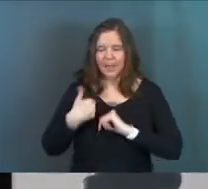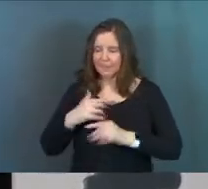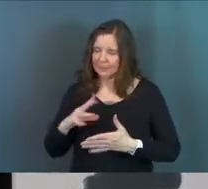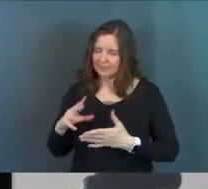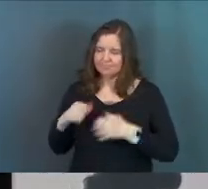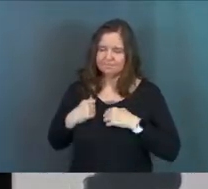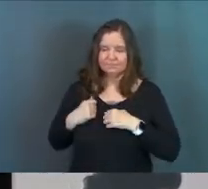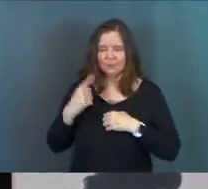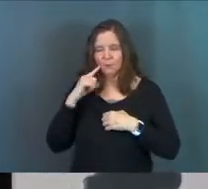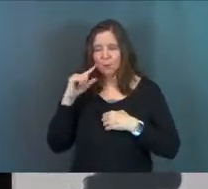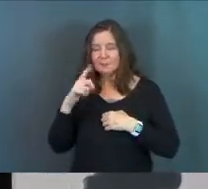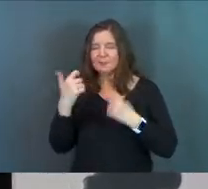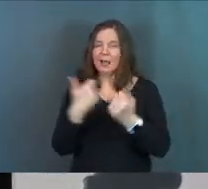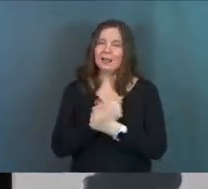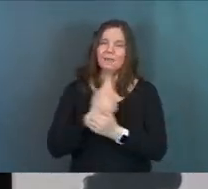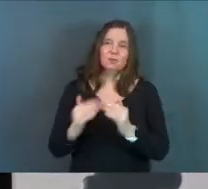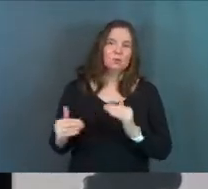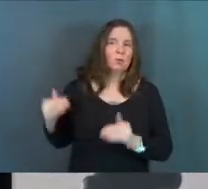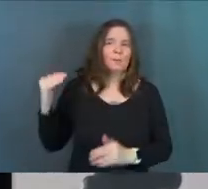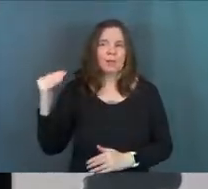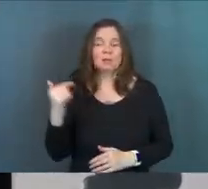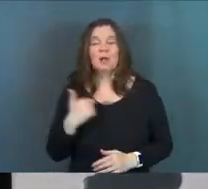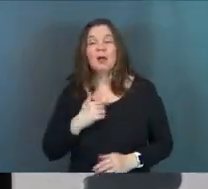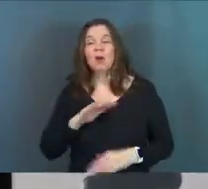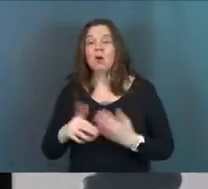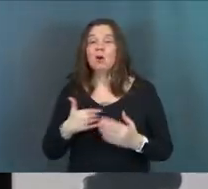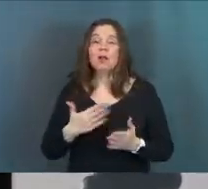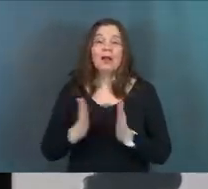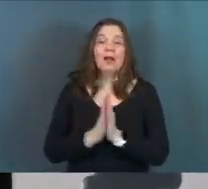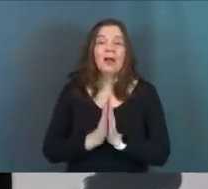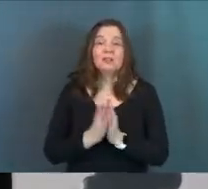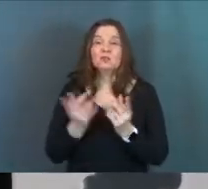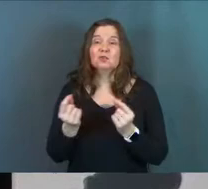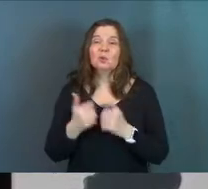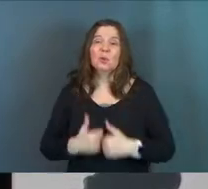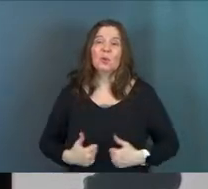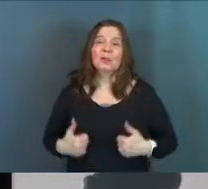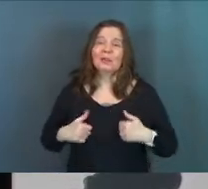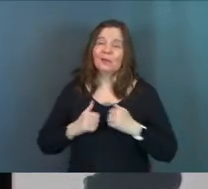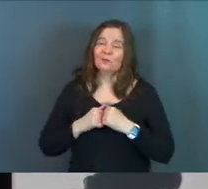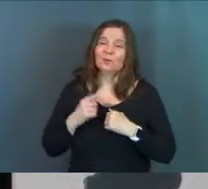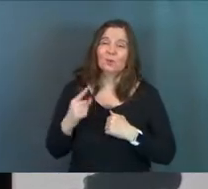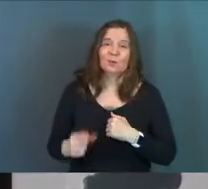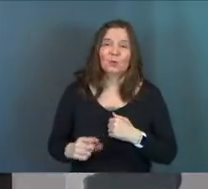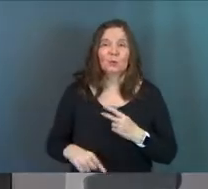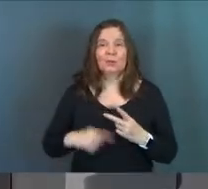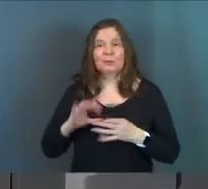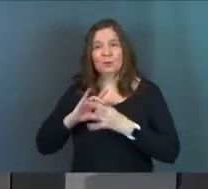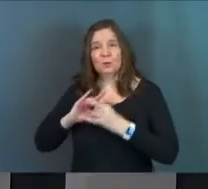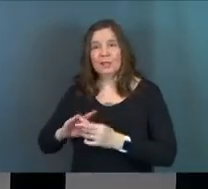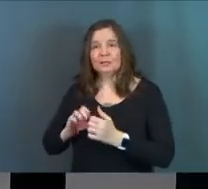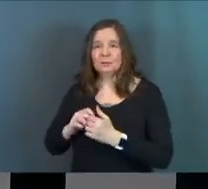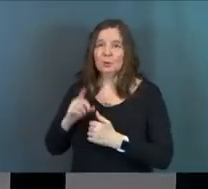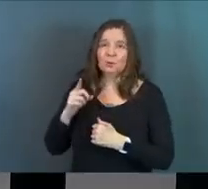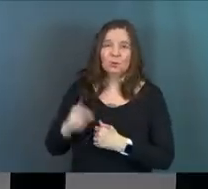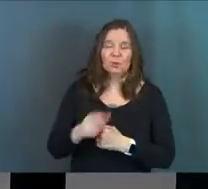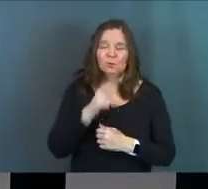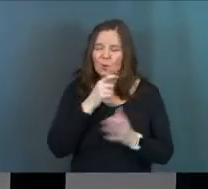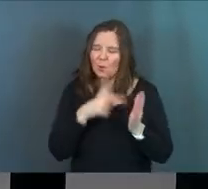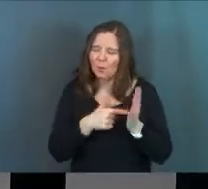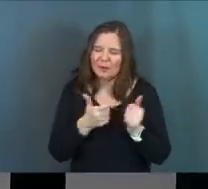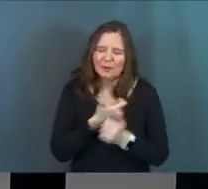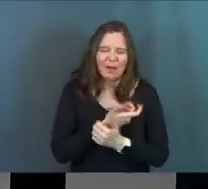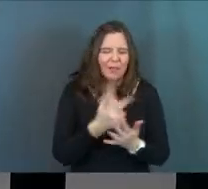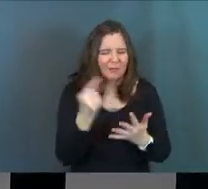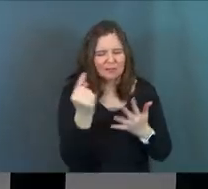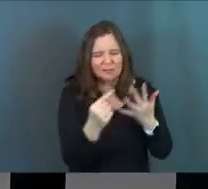you, dude, because I love you so much. And all I ask is just to do life with you. All I ask is to be in relationship with you. You don't owe me a